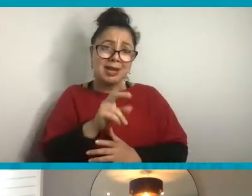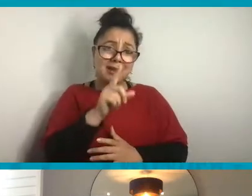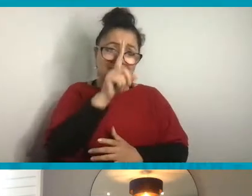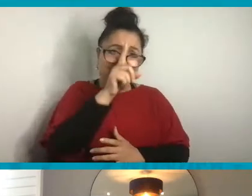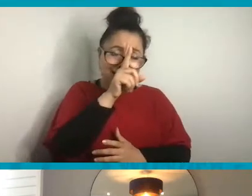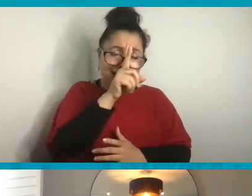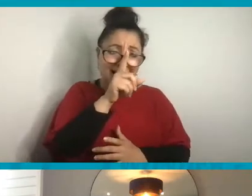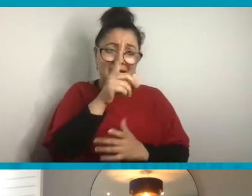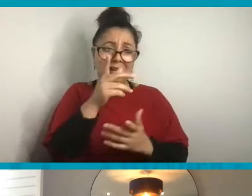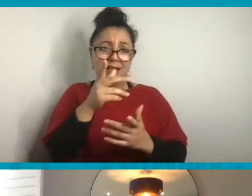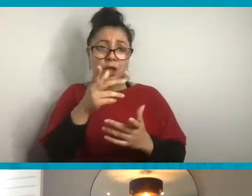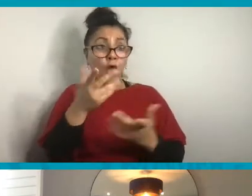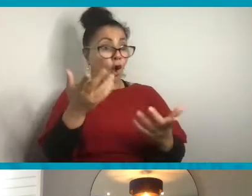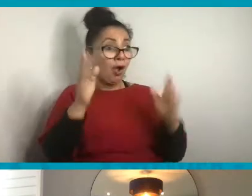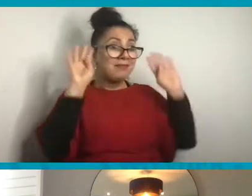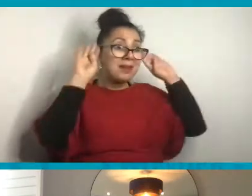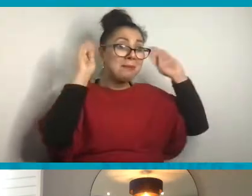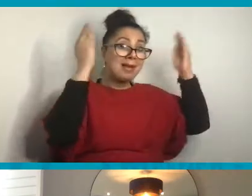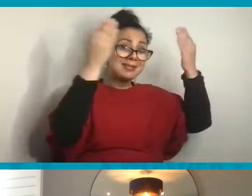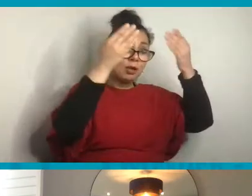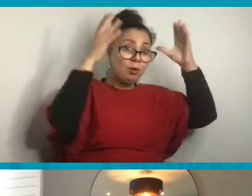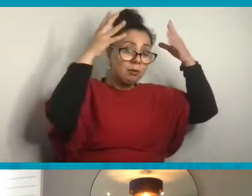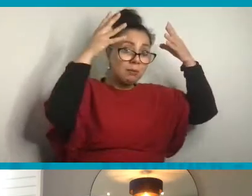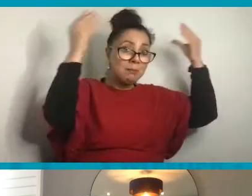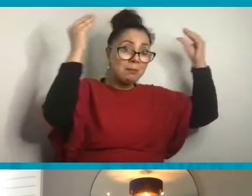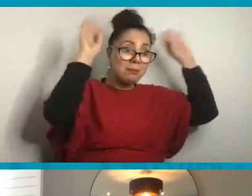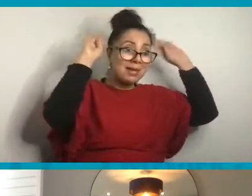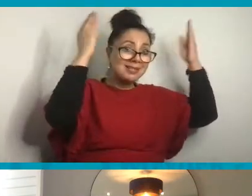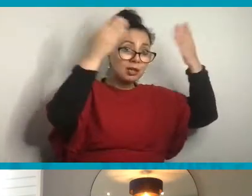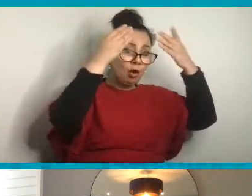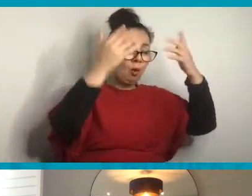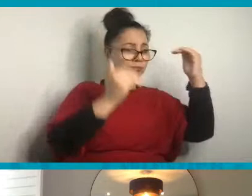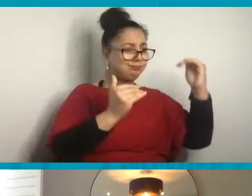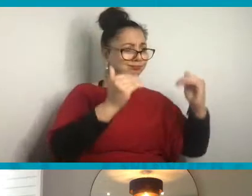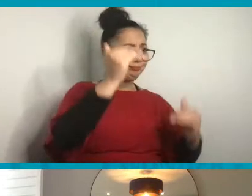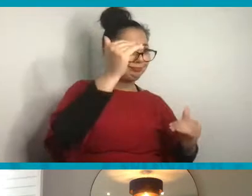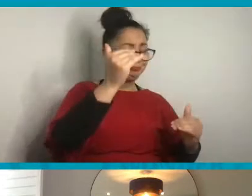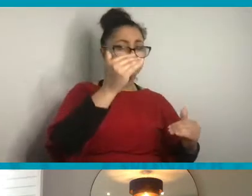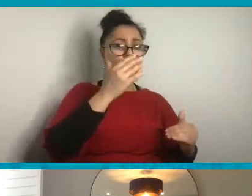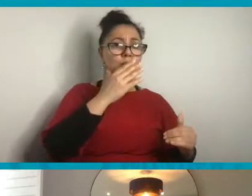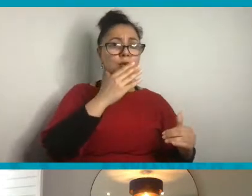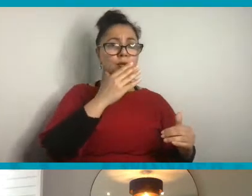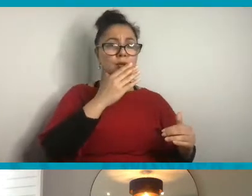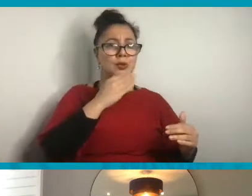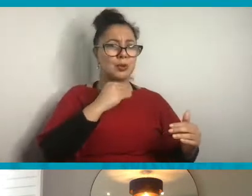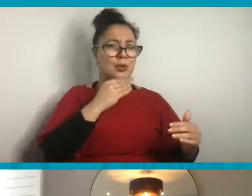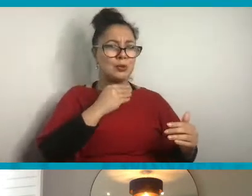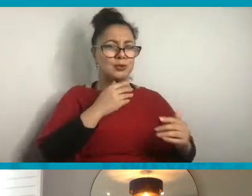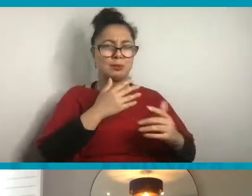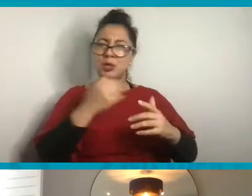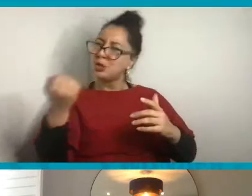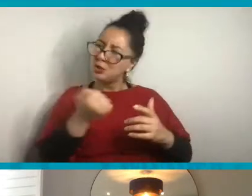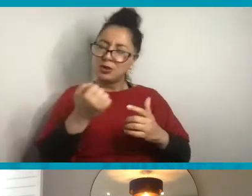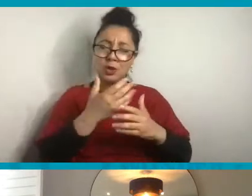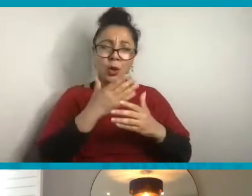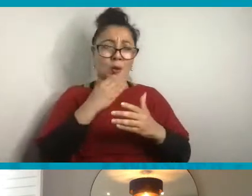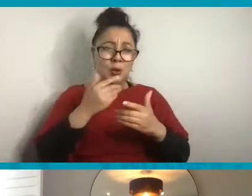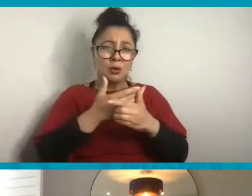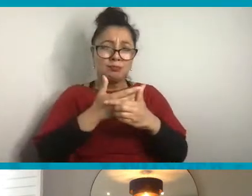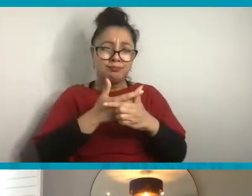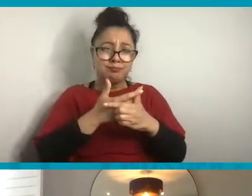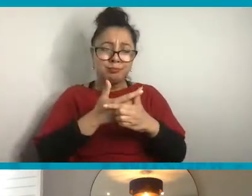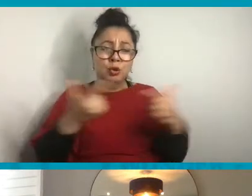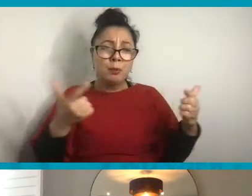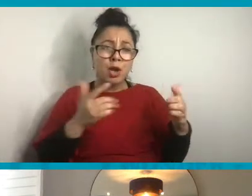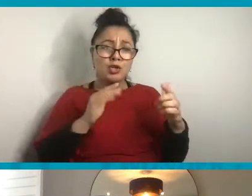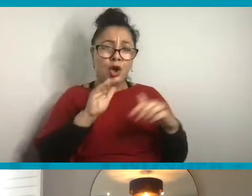even in Mexico, where they have higher rates. But this, this should not be the case, like we, everyone should